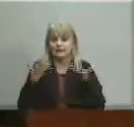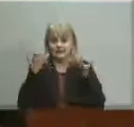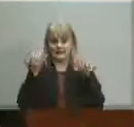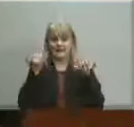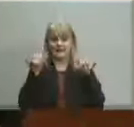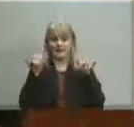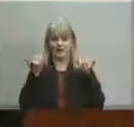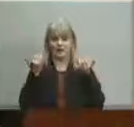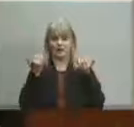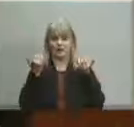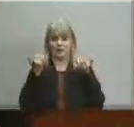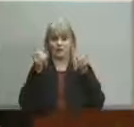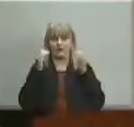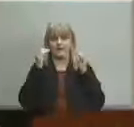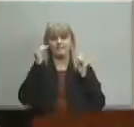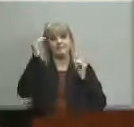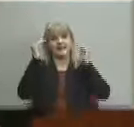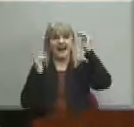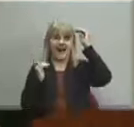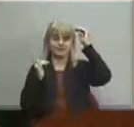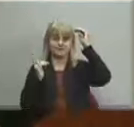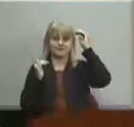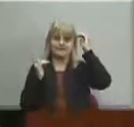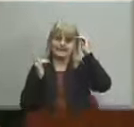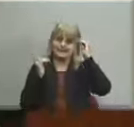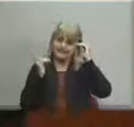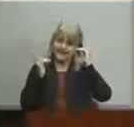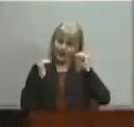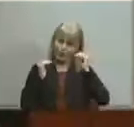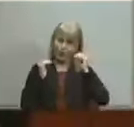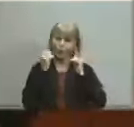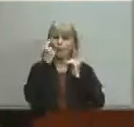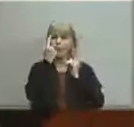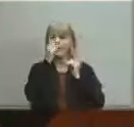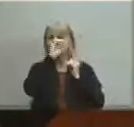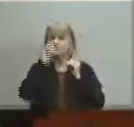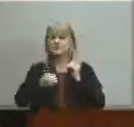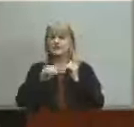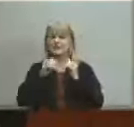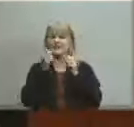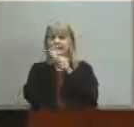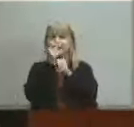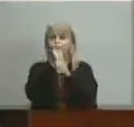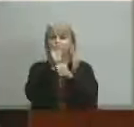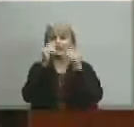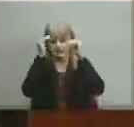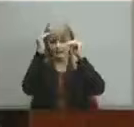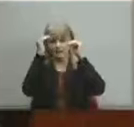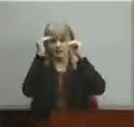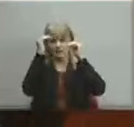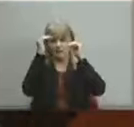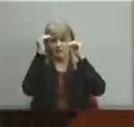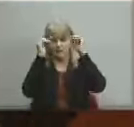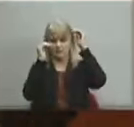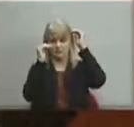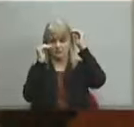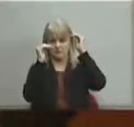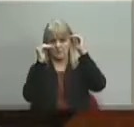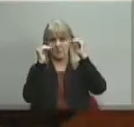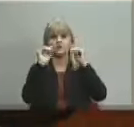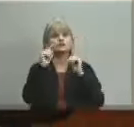narrow the gaps by one percent at least each year beginning in 2016